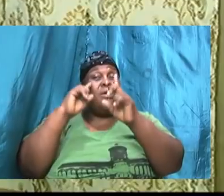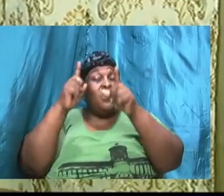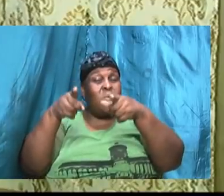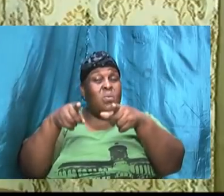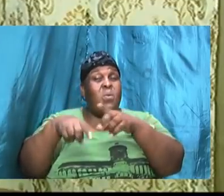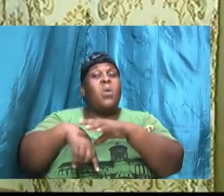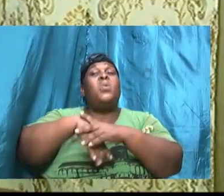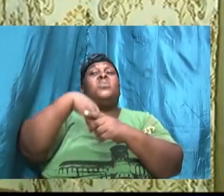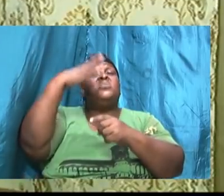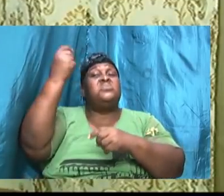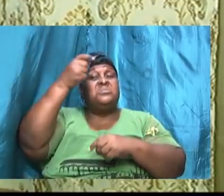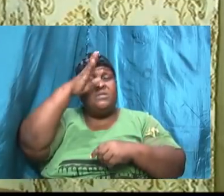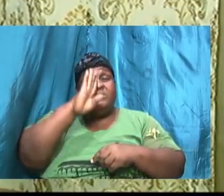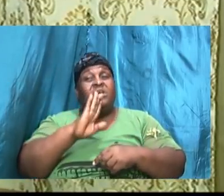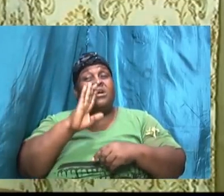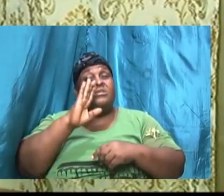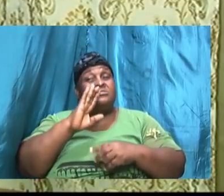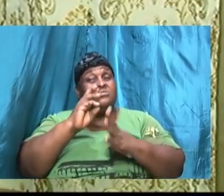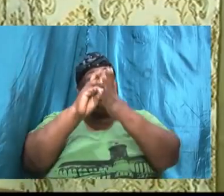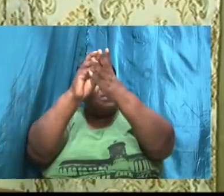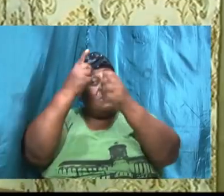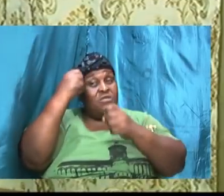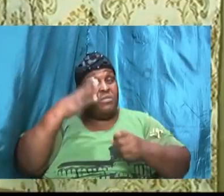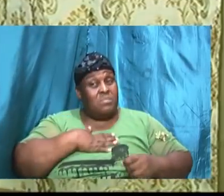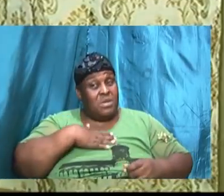of God's will for my life